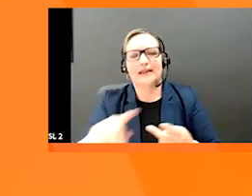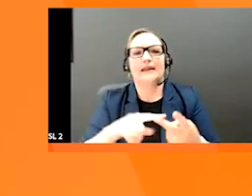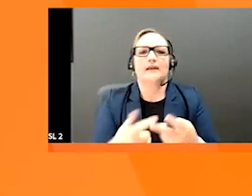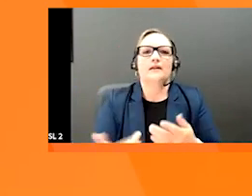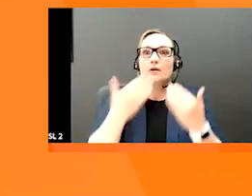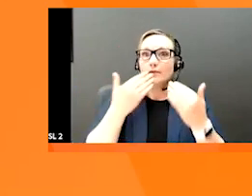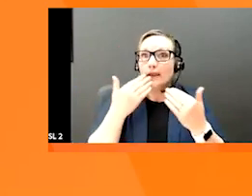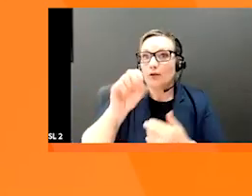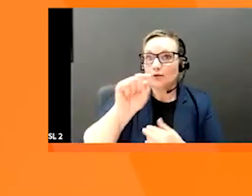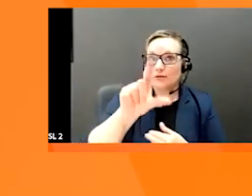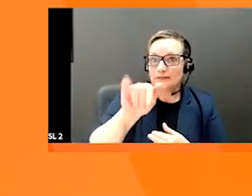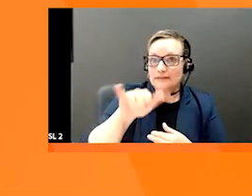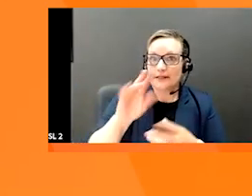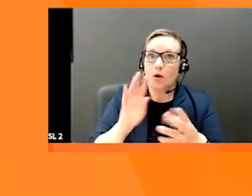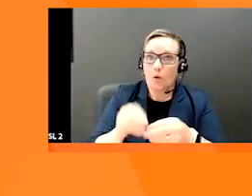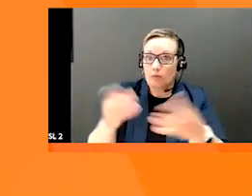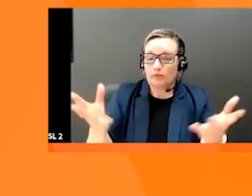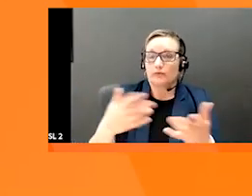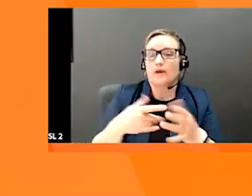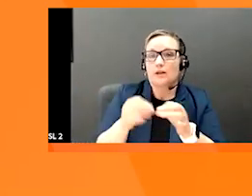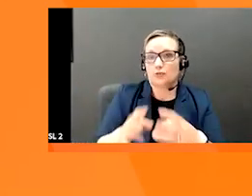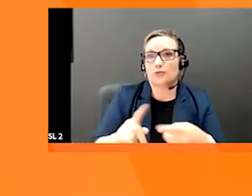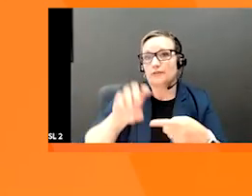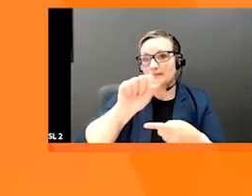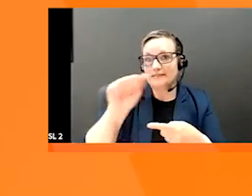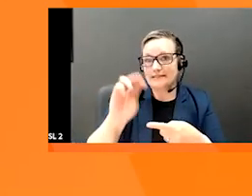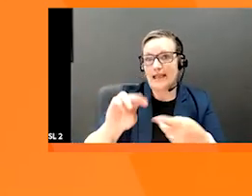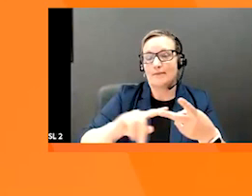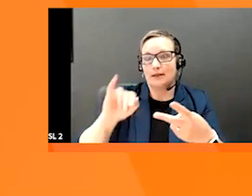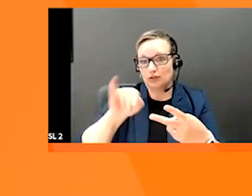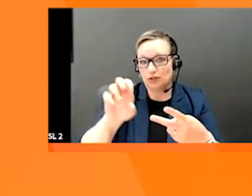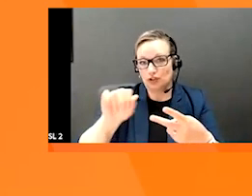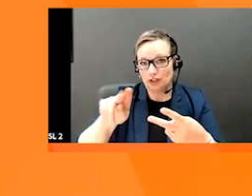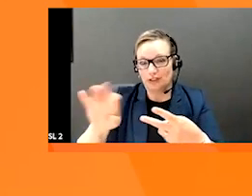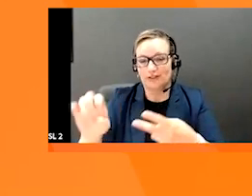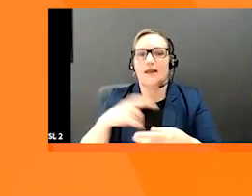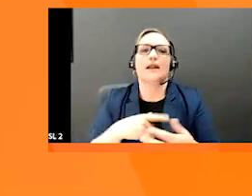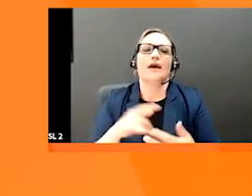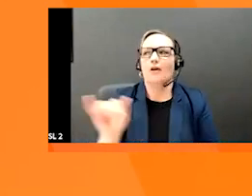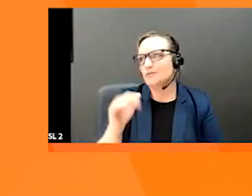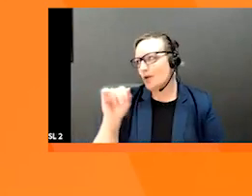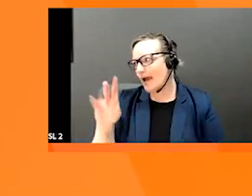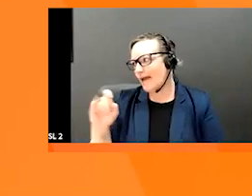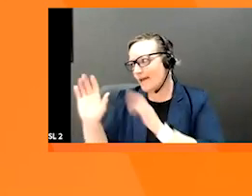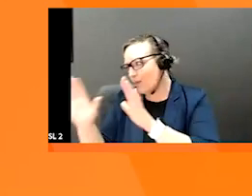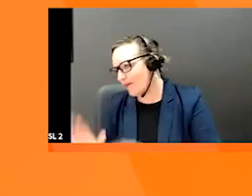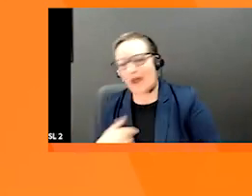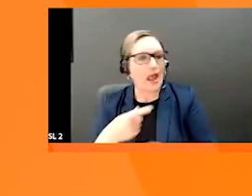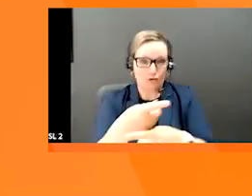Samantha and Jeanette, of course to all of our sponsors and to Adelaide for being awesome and to all of you.